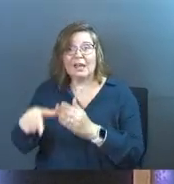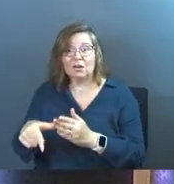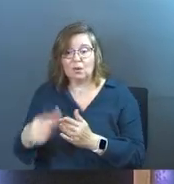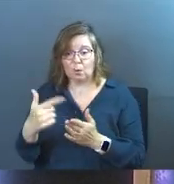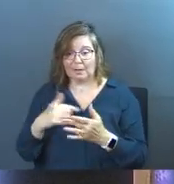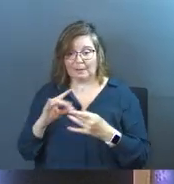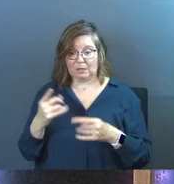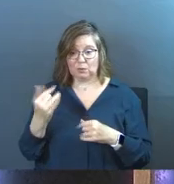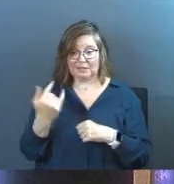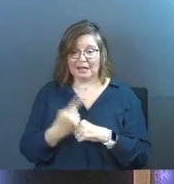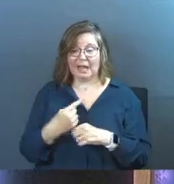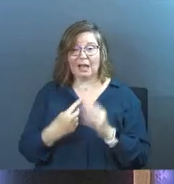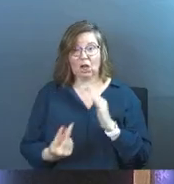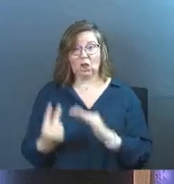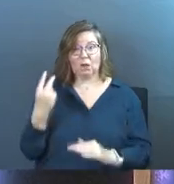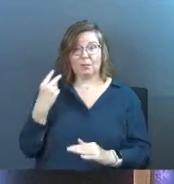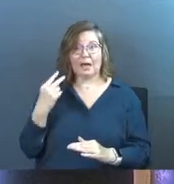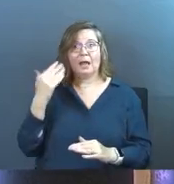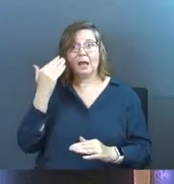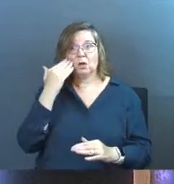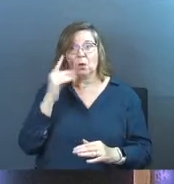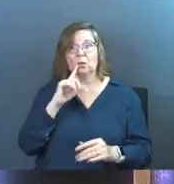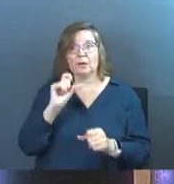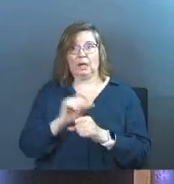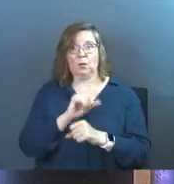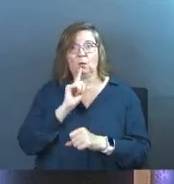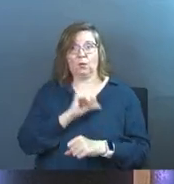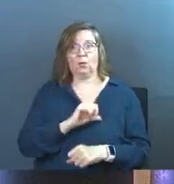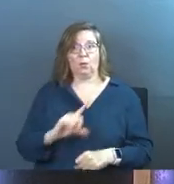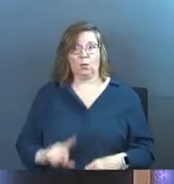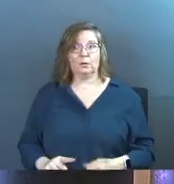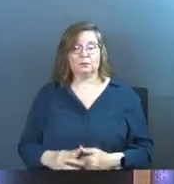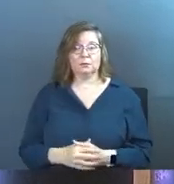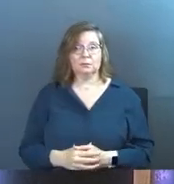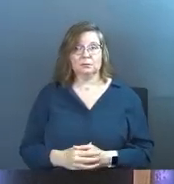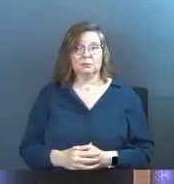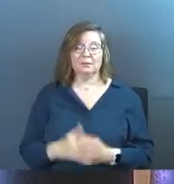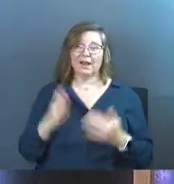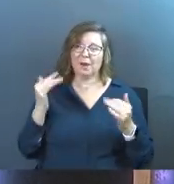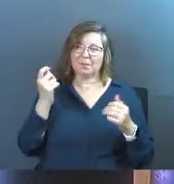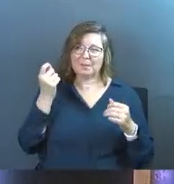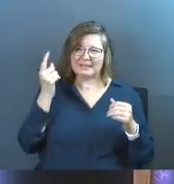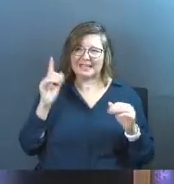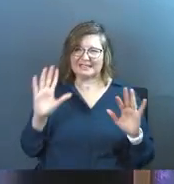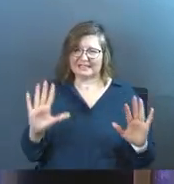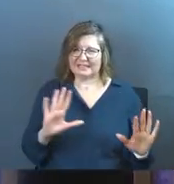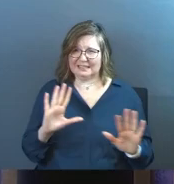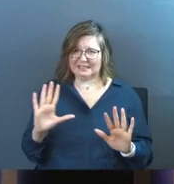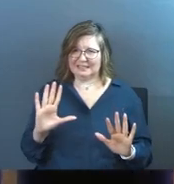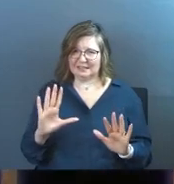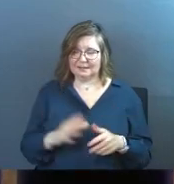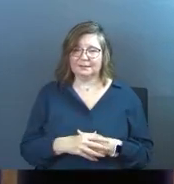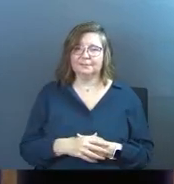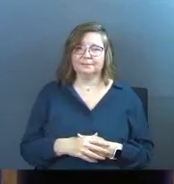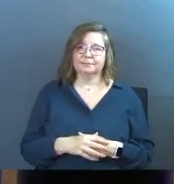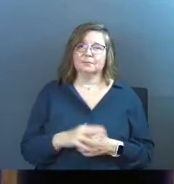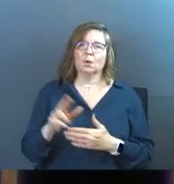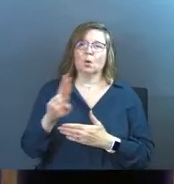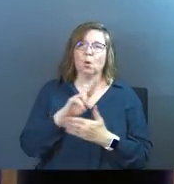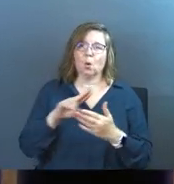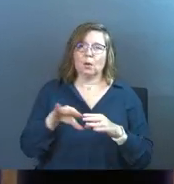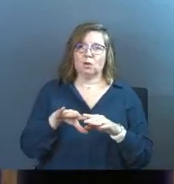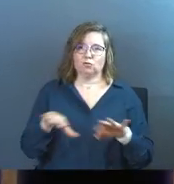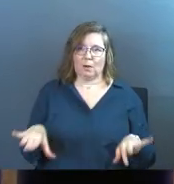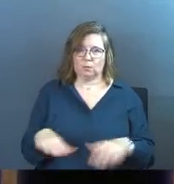The ones I'm telling you today, I can look back on it. I know they were the Lord. I hope that makes some sense to you today. Holy